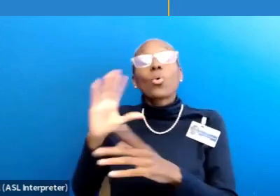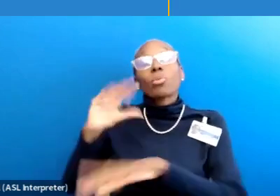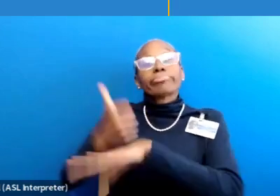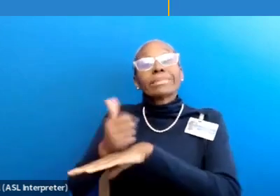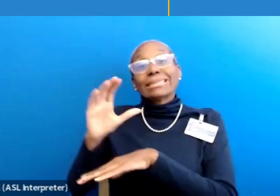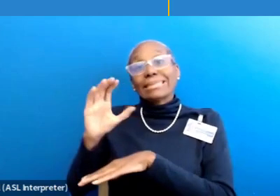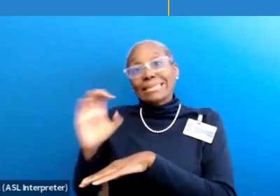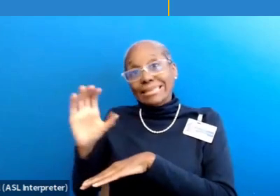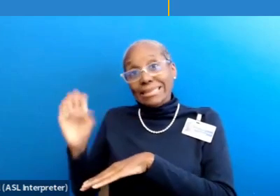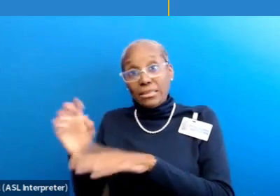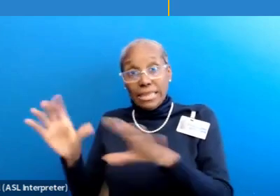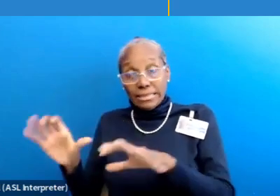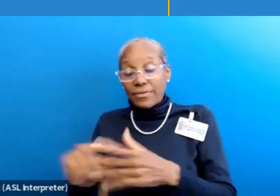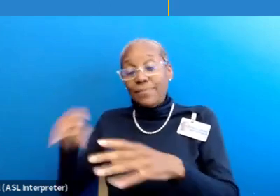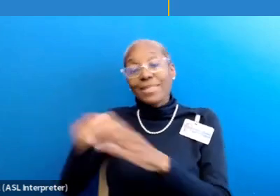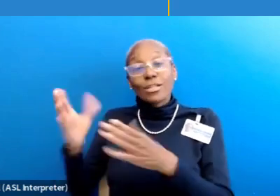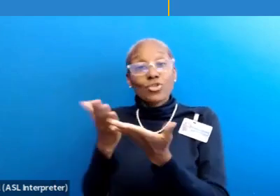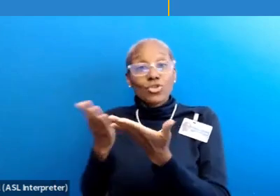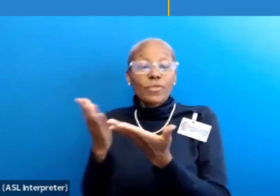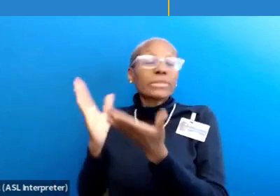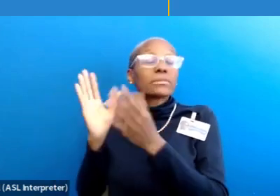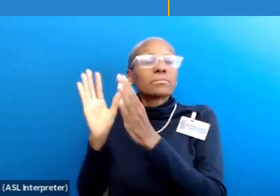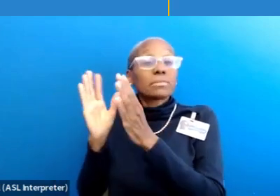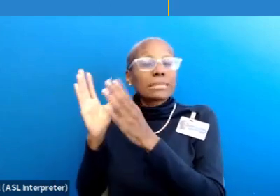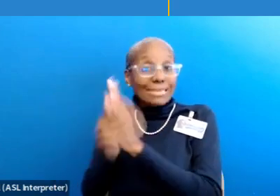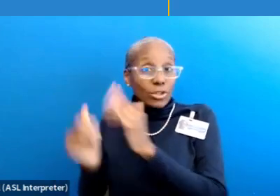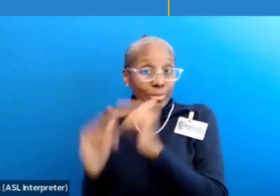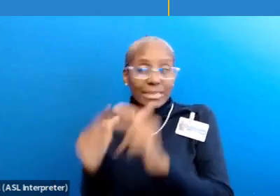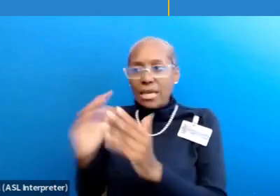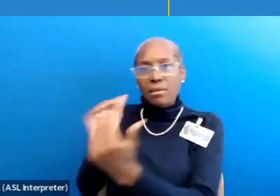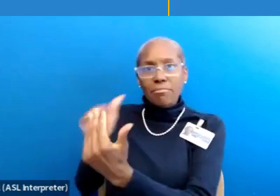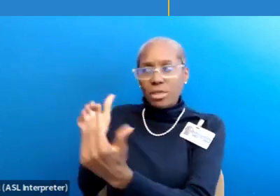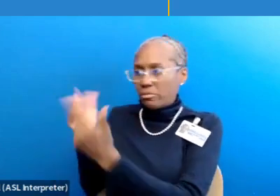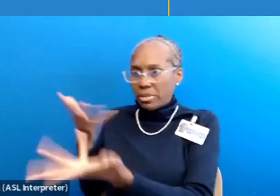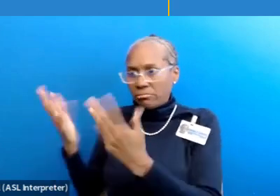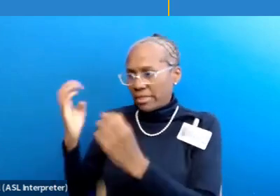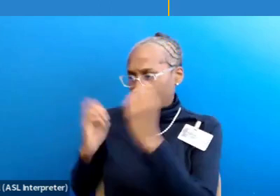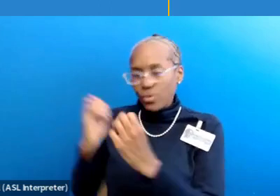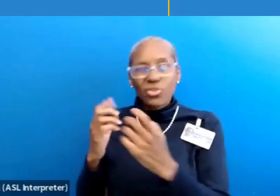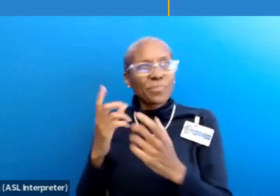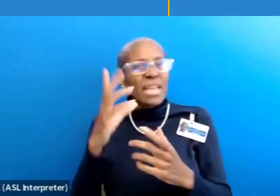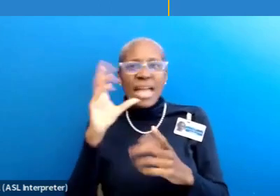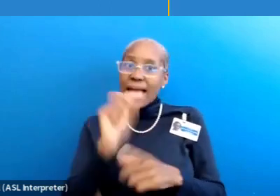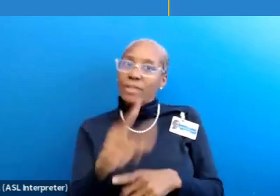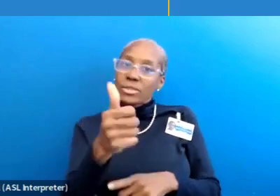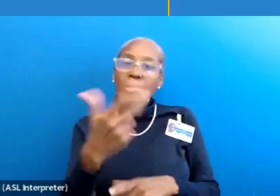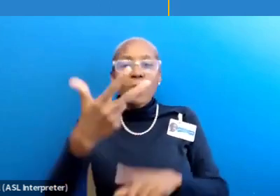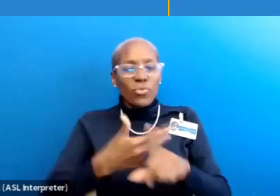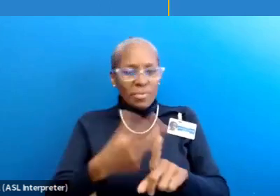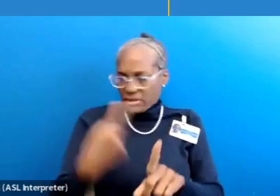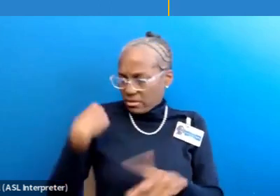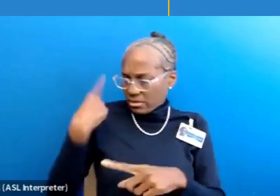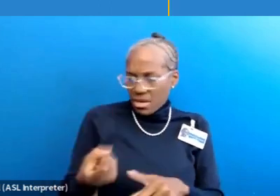in-service skill building, and peer-to-peer evaluation. Ask yourself, in the past three months, have I